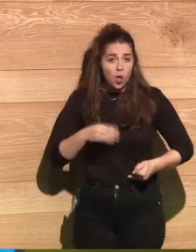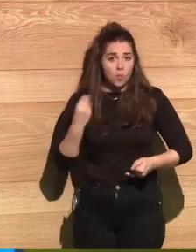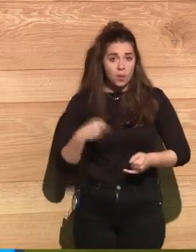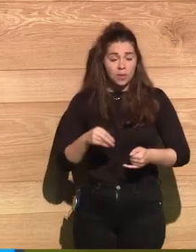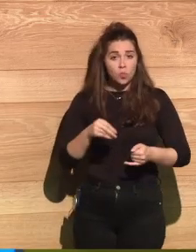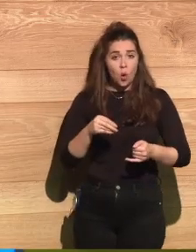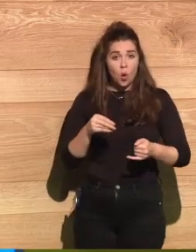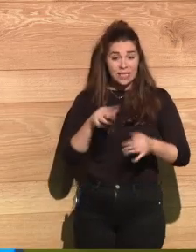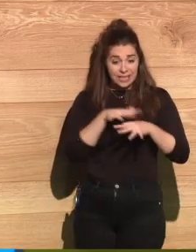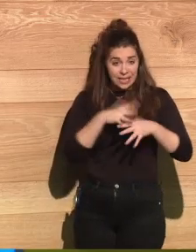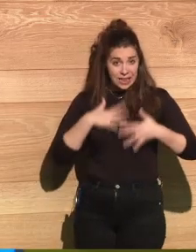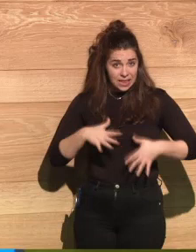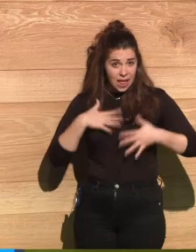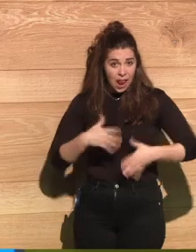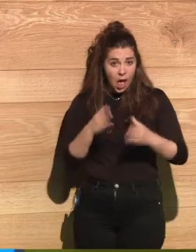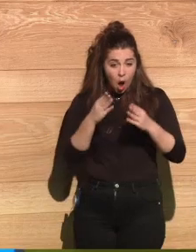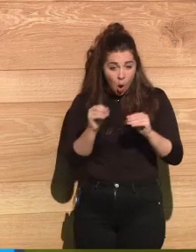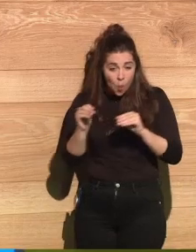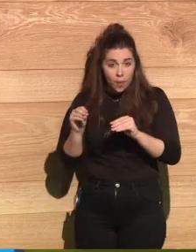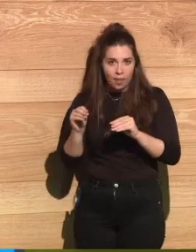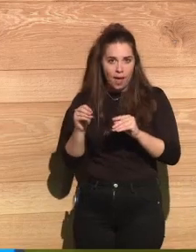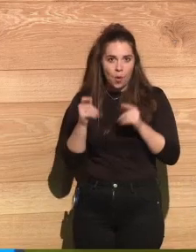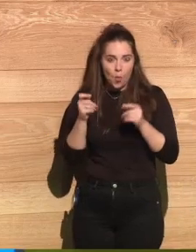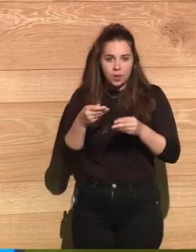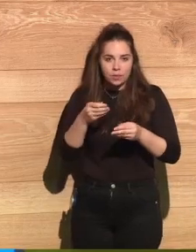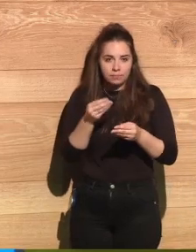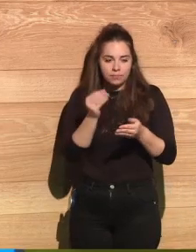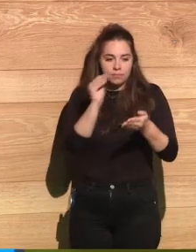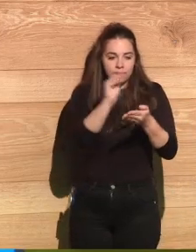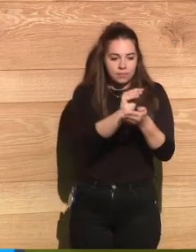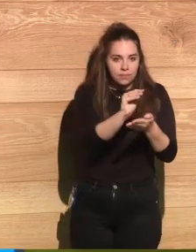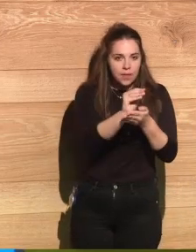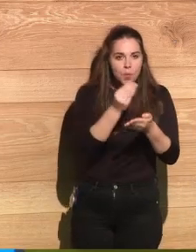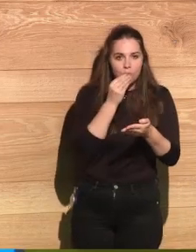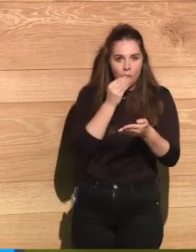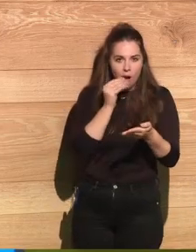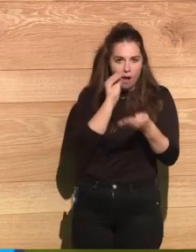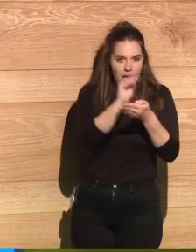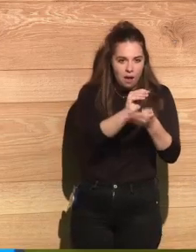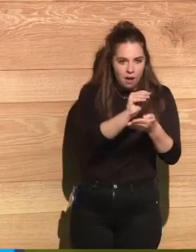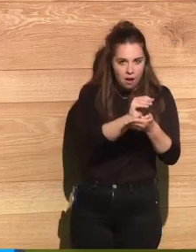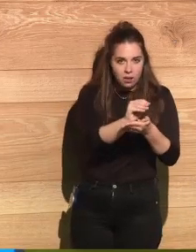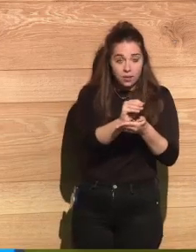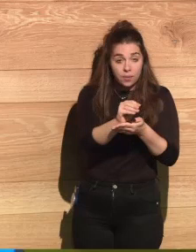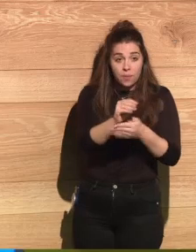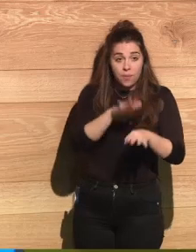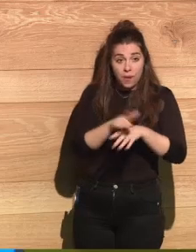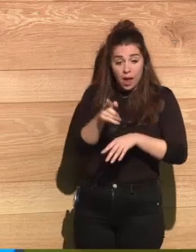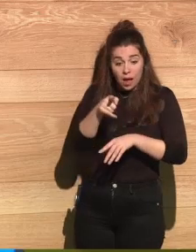and dying. And they just sucked in the moisture from those wet cloths.